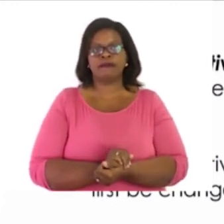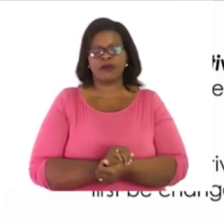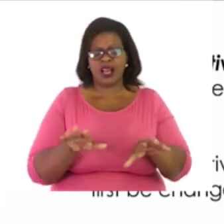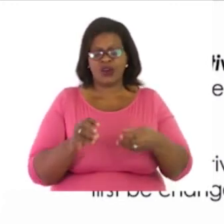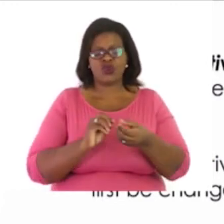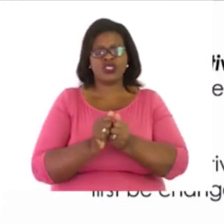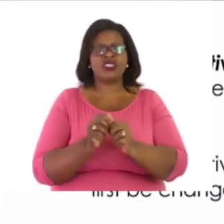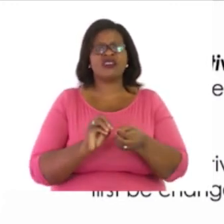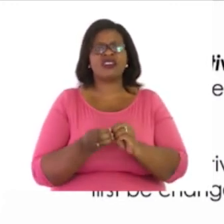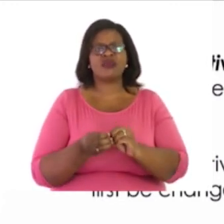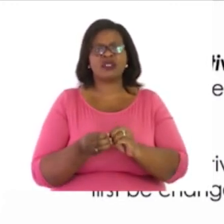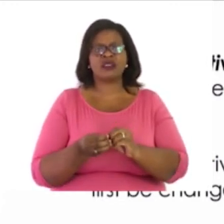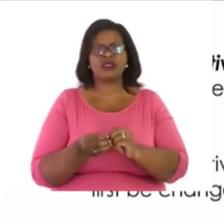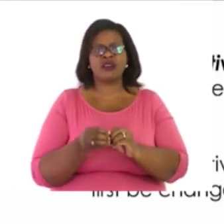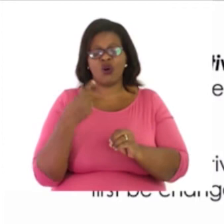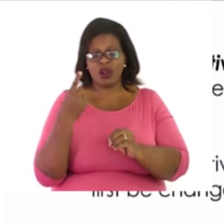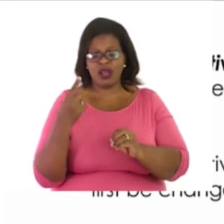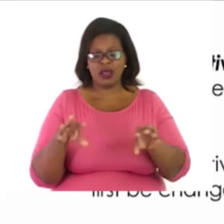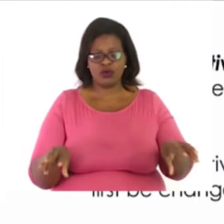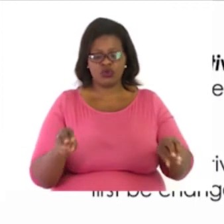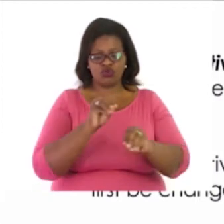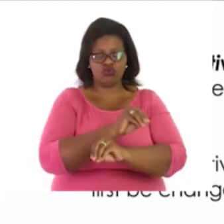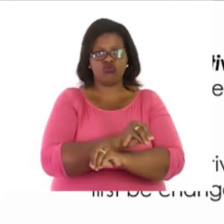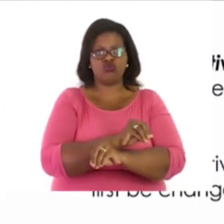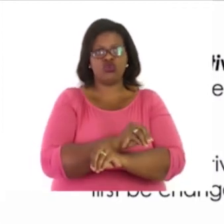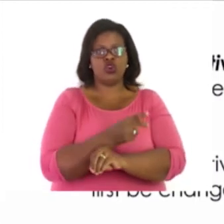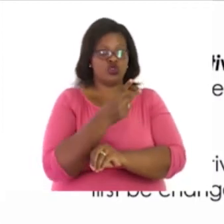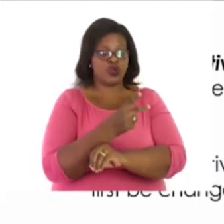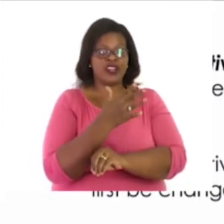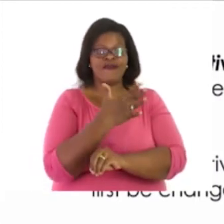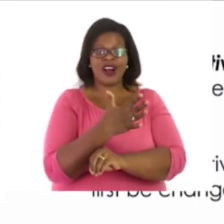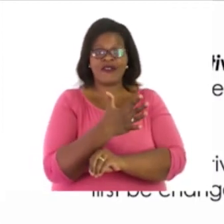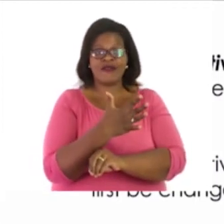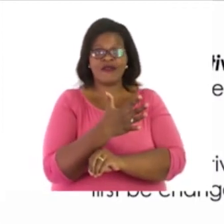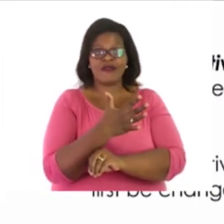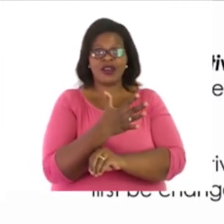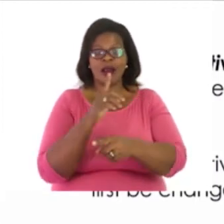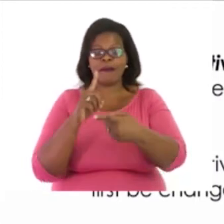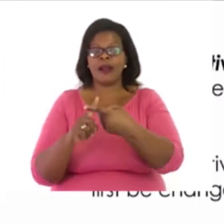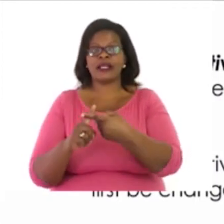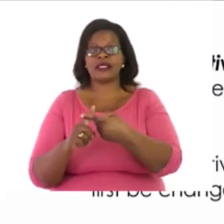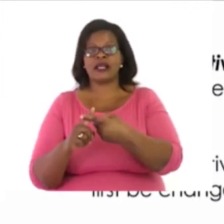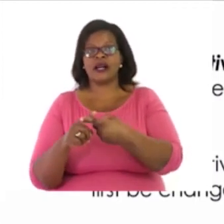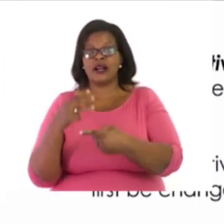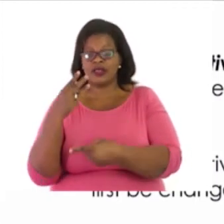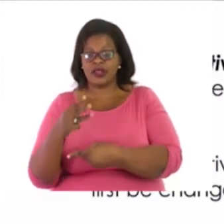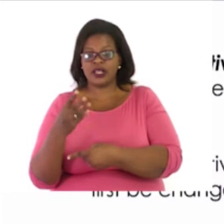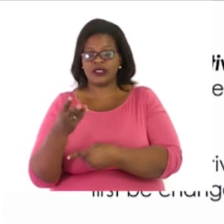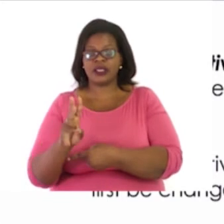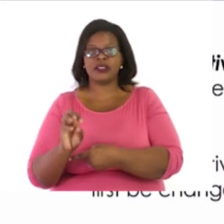change the order of the numbers? Here, we write the 25 first, plus the 360.